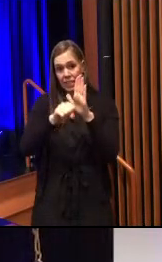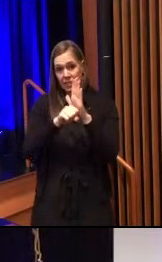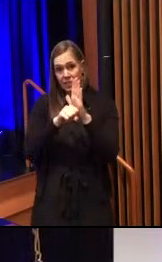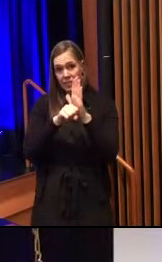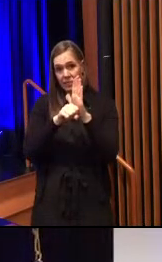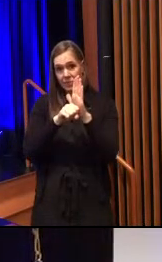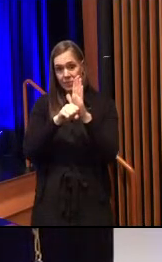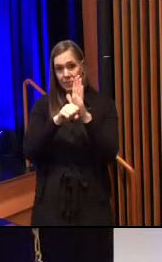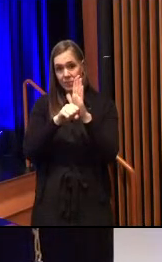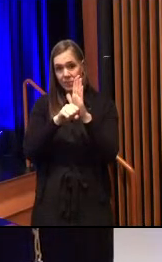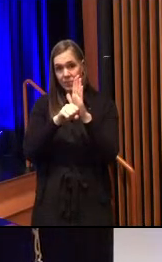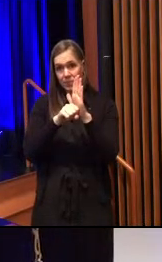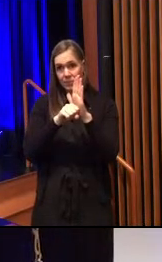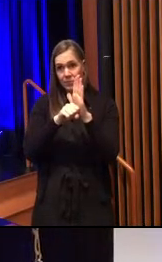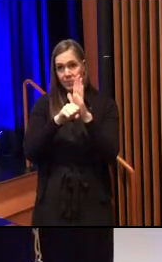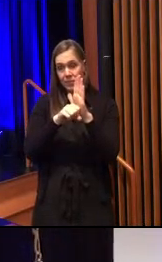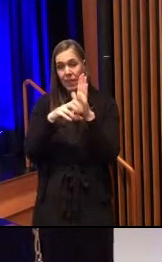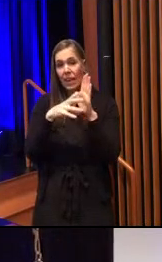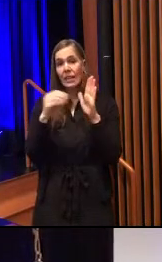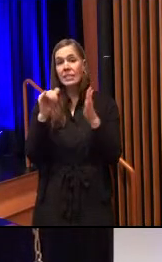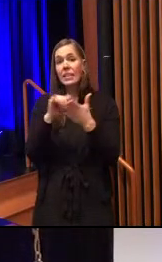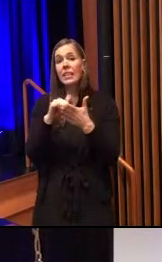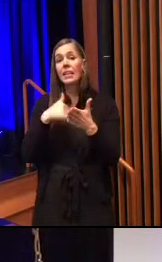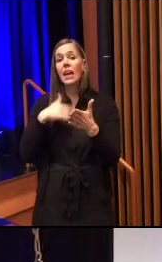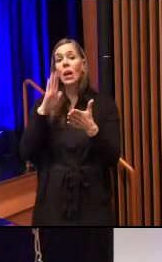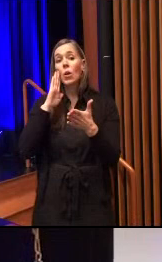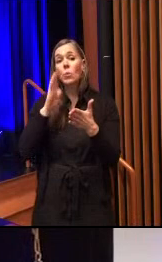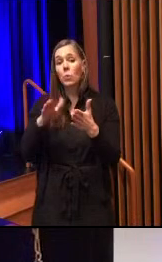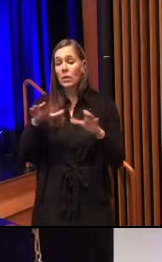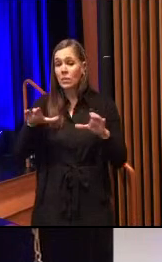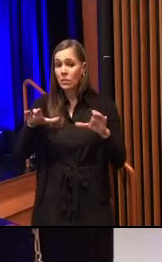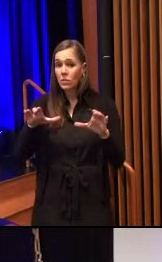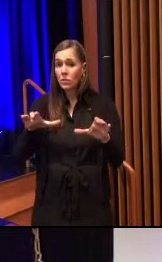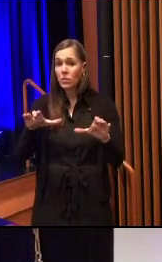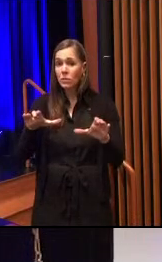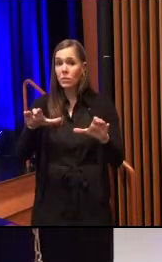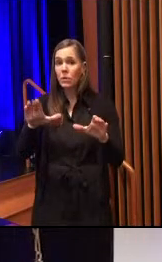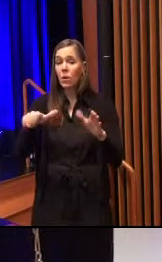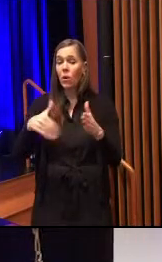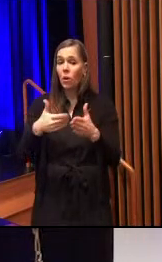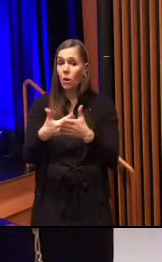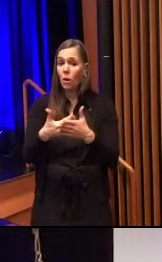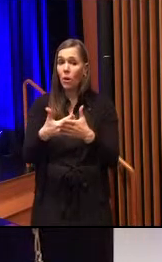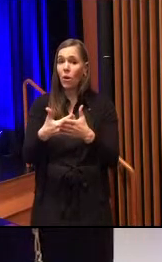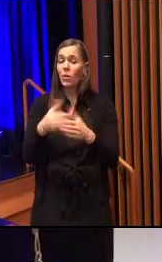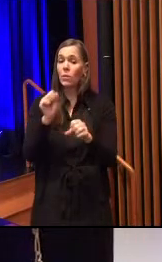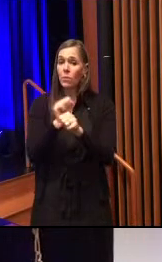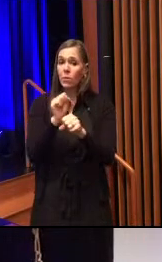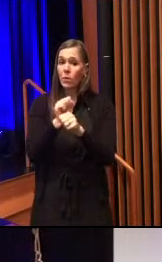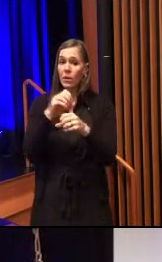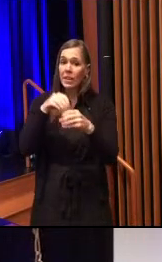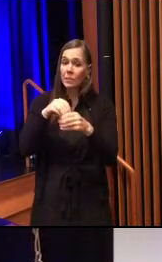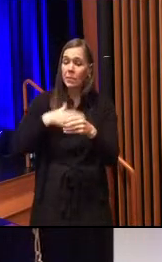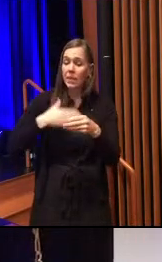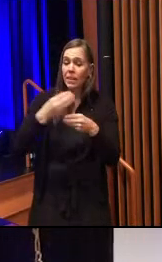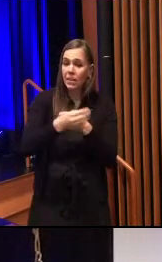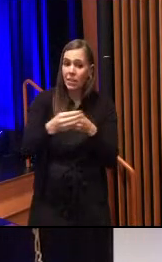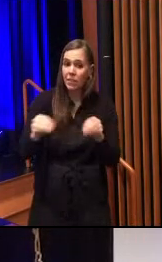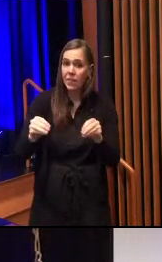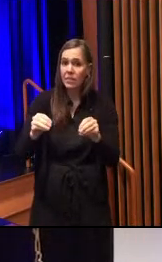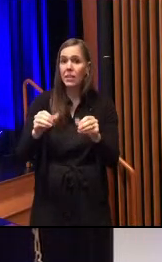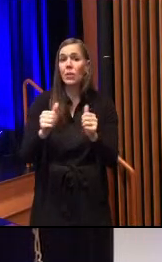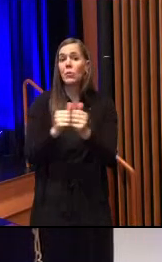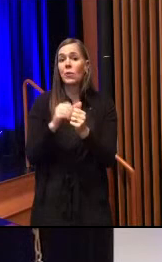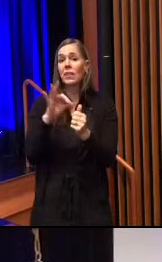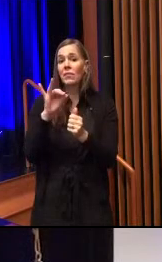Constitution of this Commonwealth. And the that I will discharge. And that I will discharge. The duties of my office. The duties of my office with